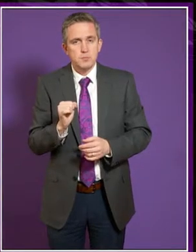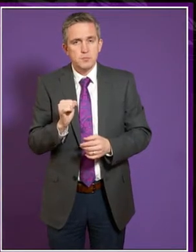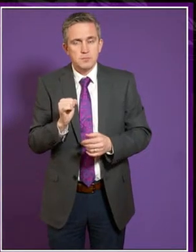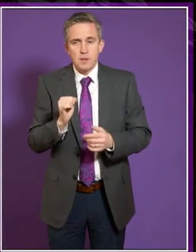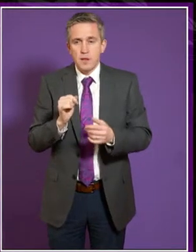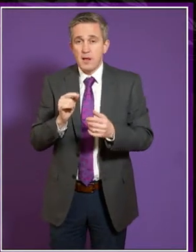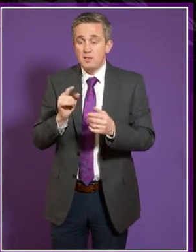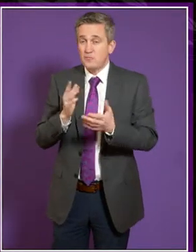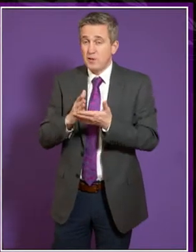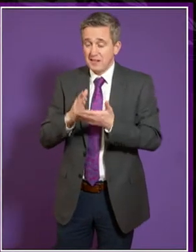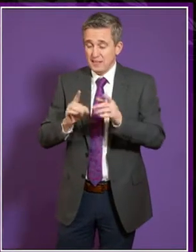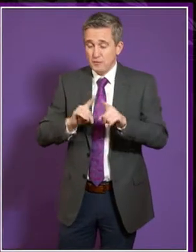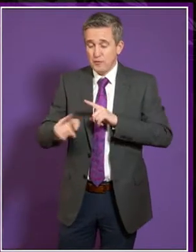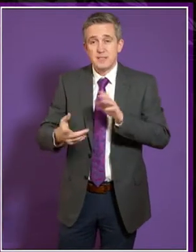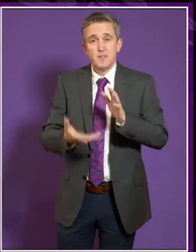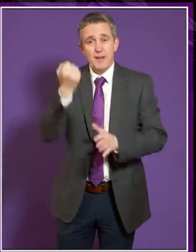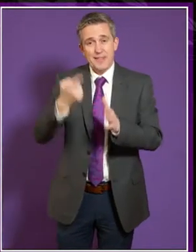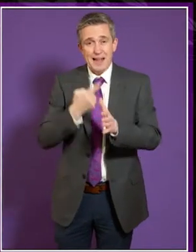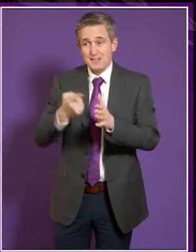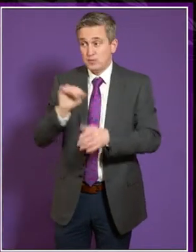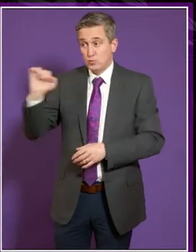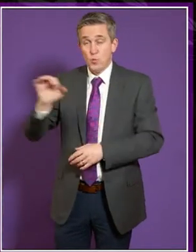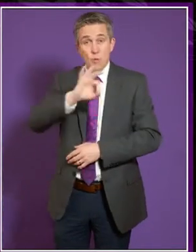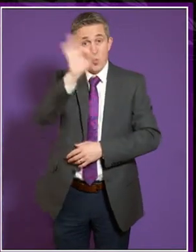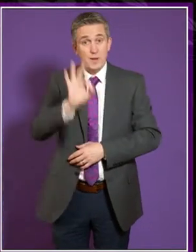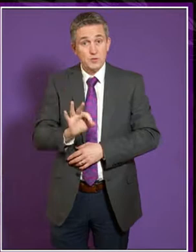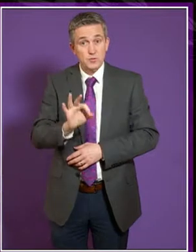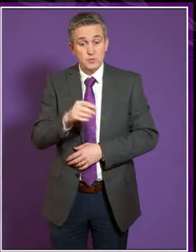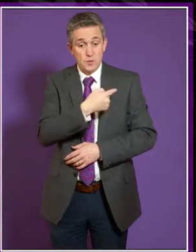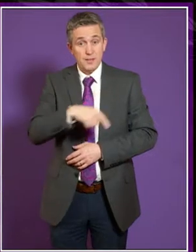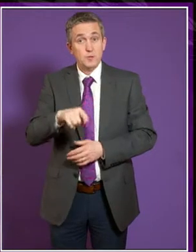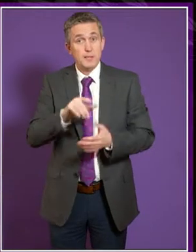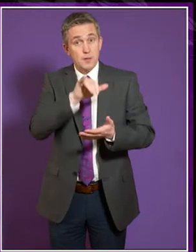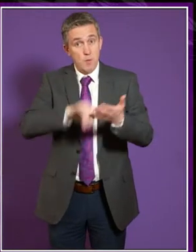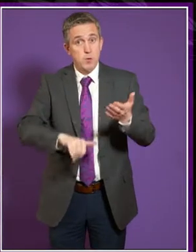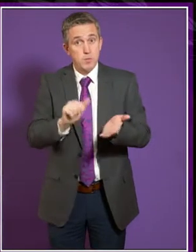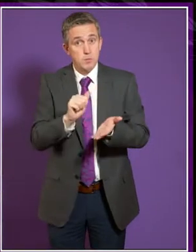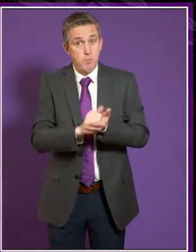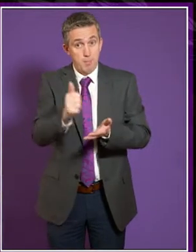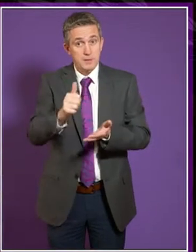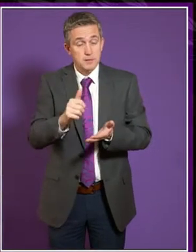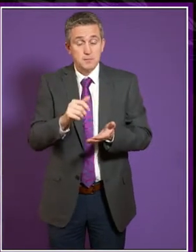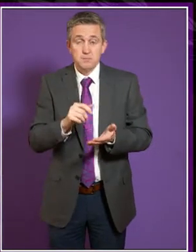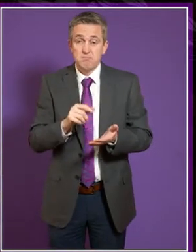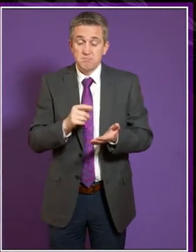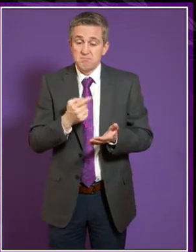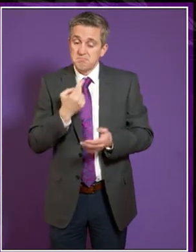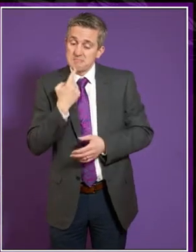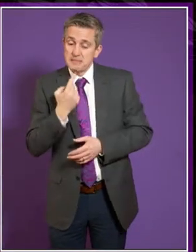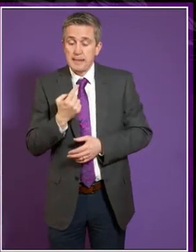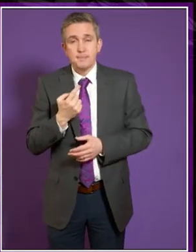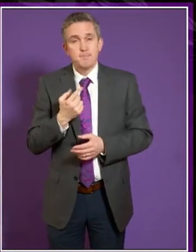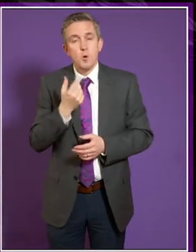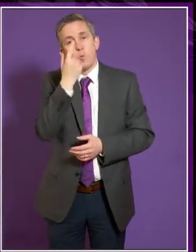that you set there. We published that report this week, and what that report says is there is scope for improvement, and